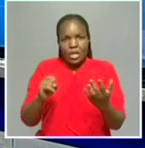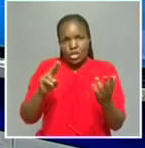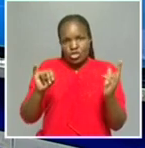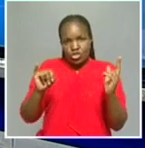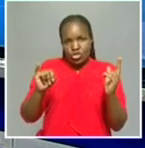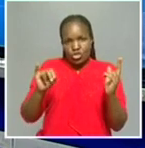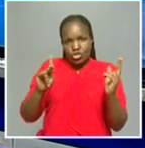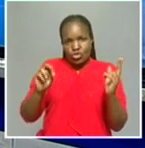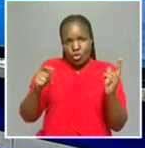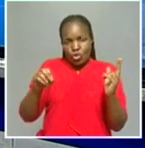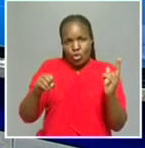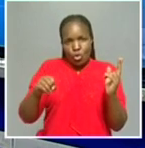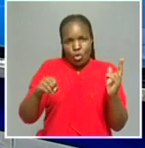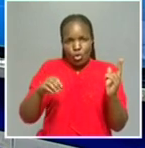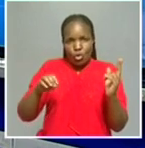Good afternoon to you, Major General.